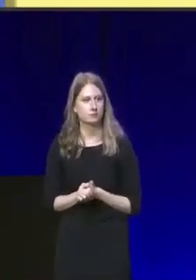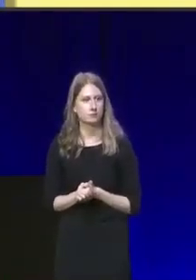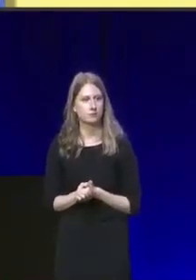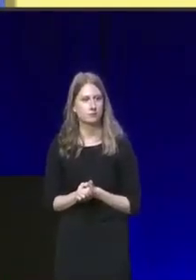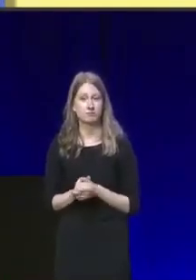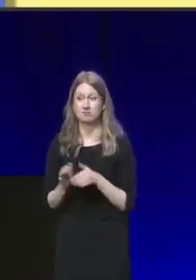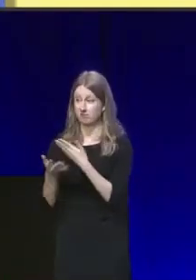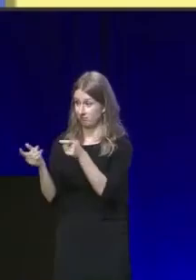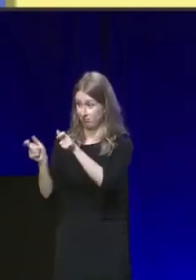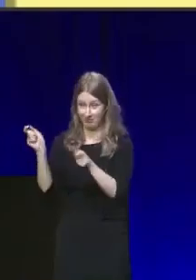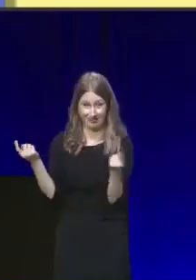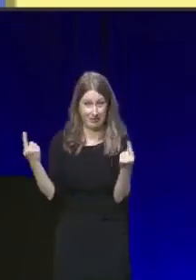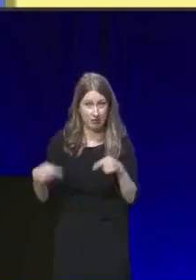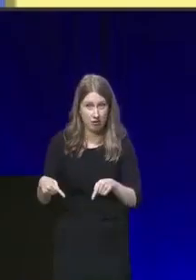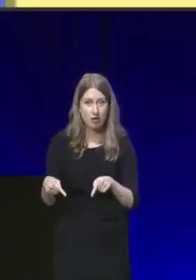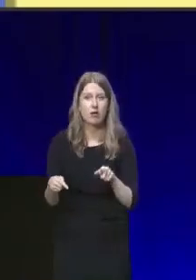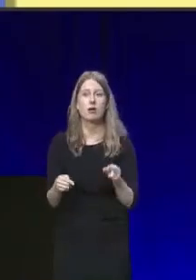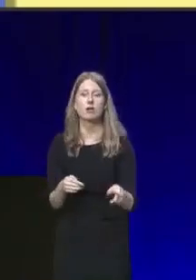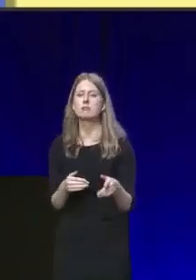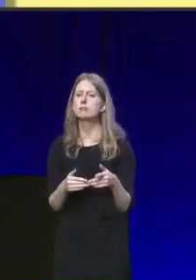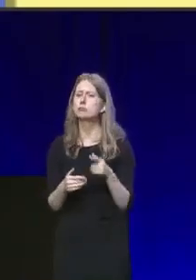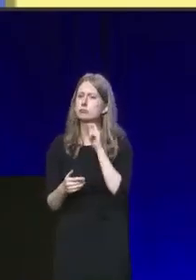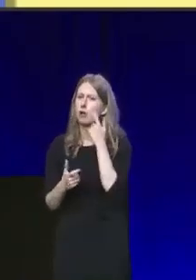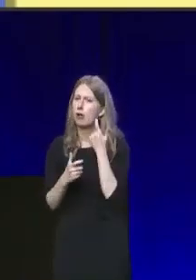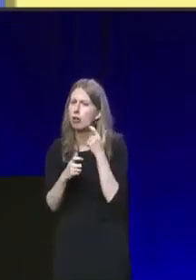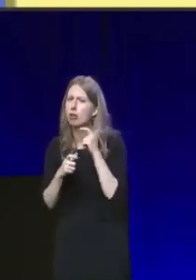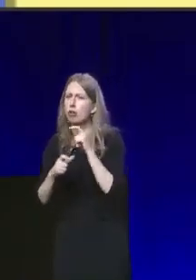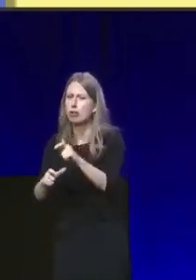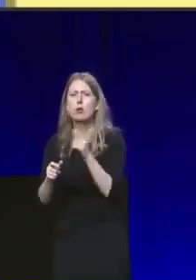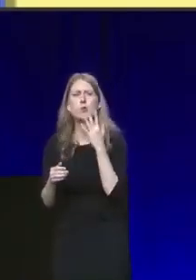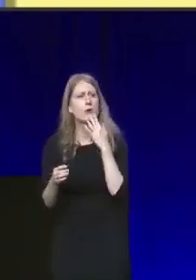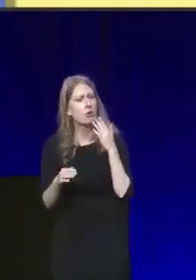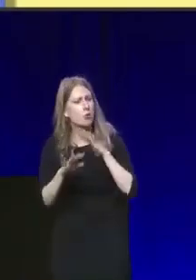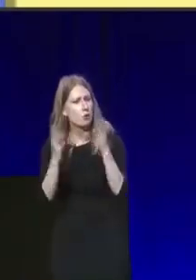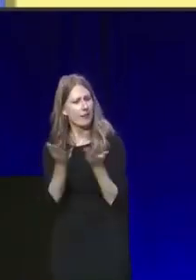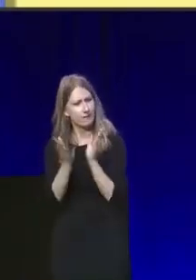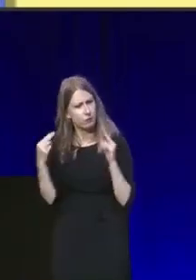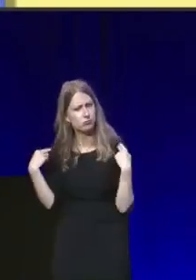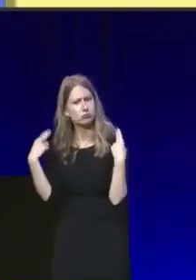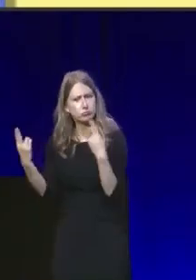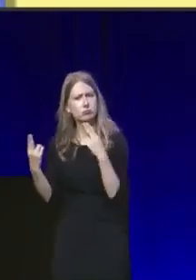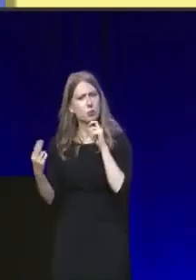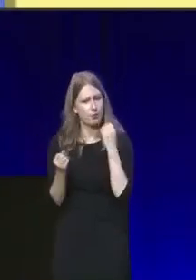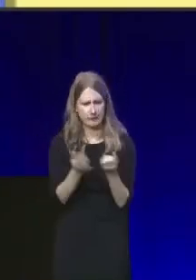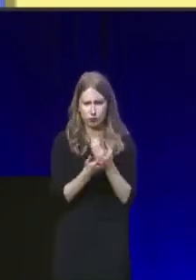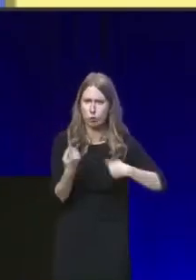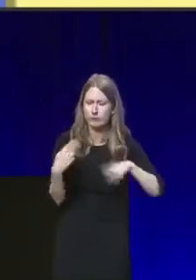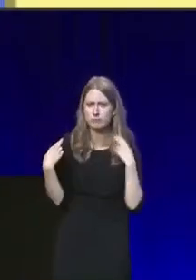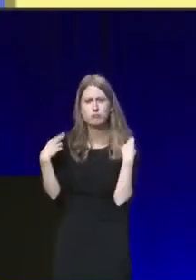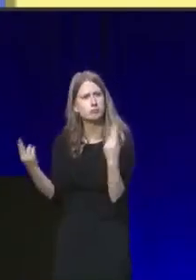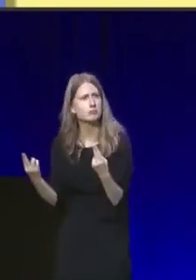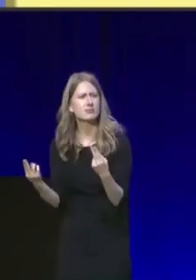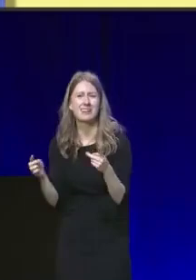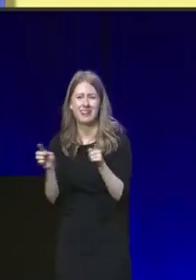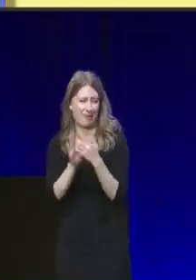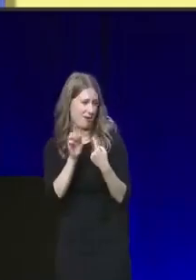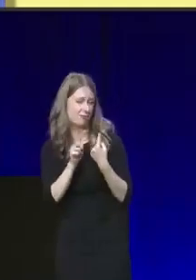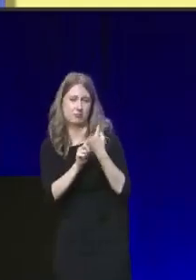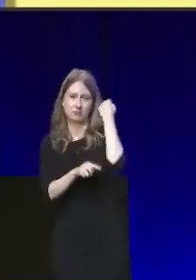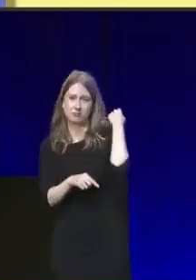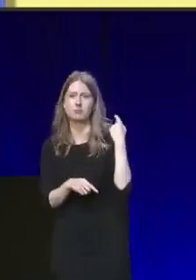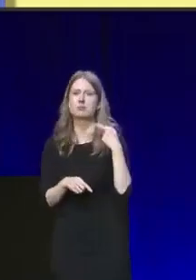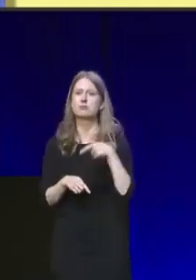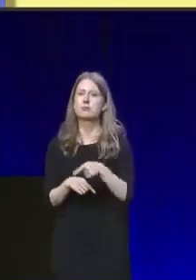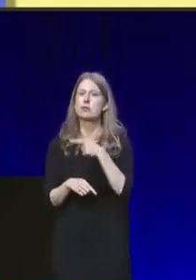And delegates, we will never be found wanting when the world has to step up. Scotland opened her doors when Russia